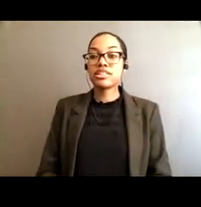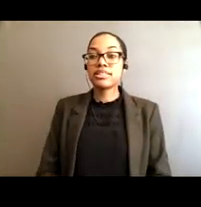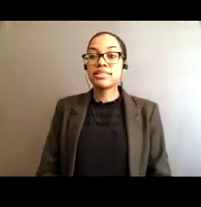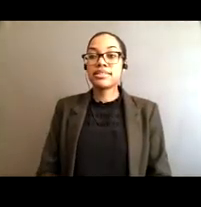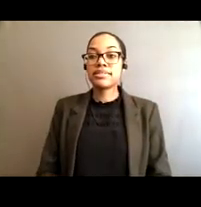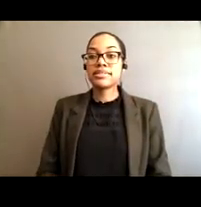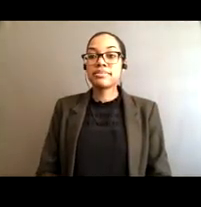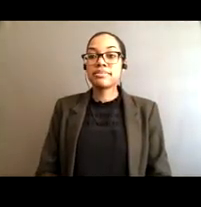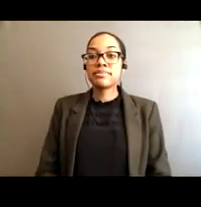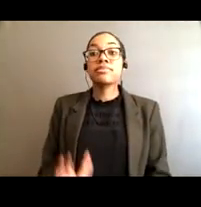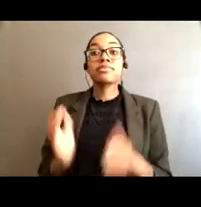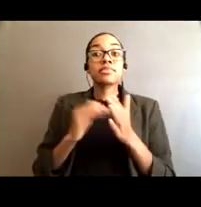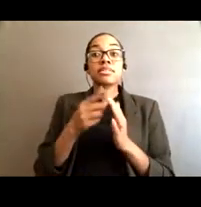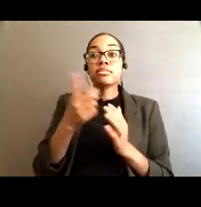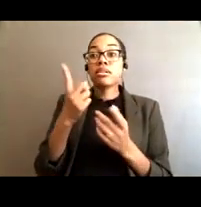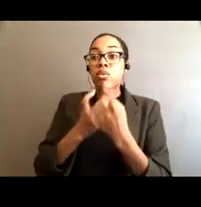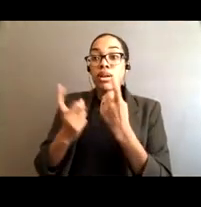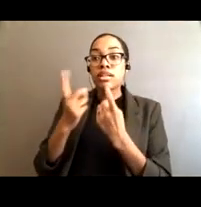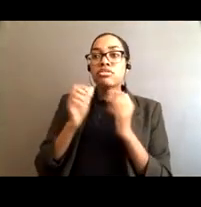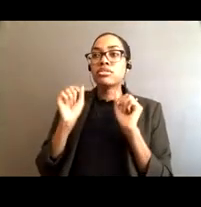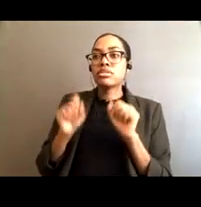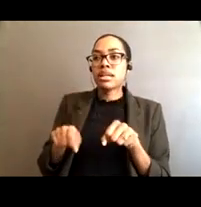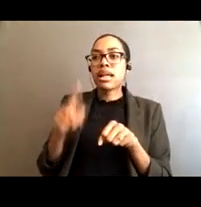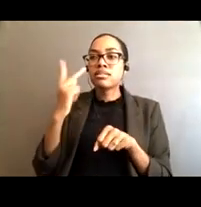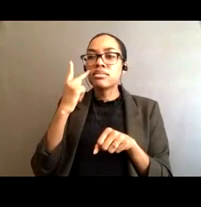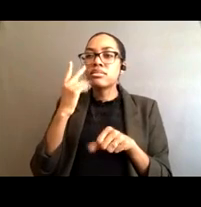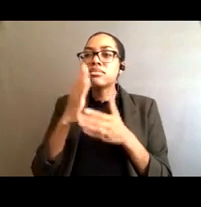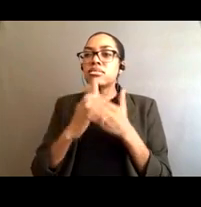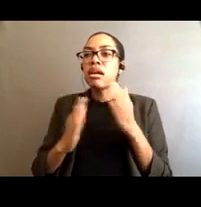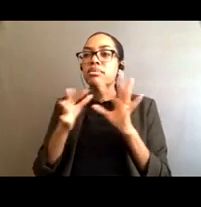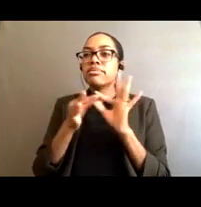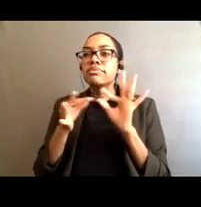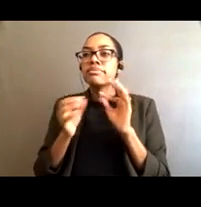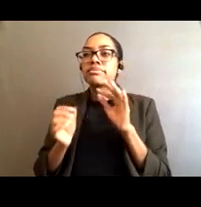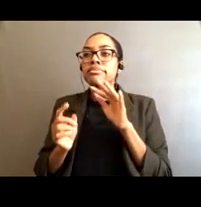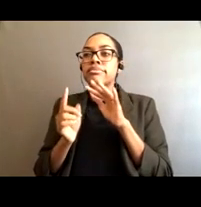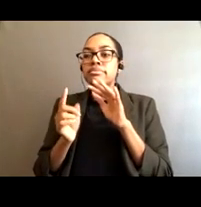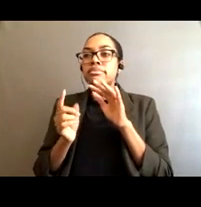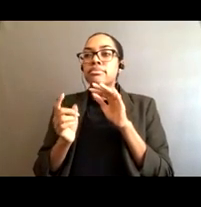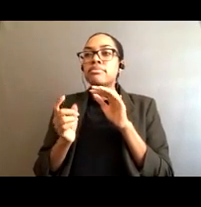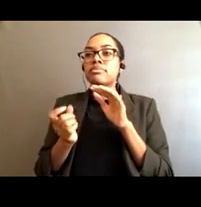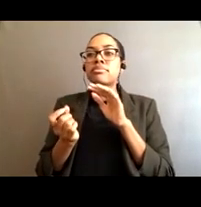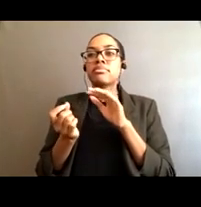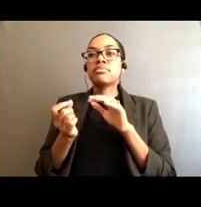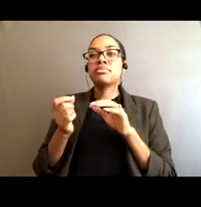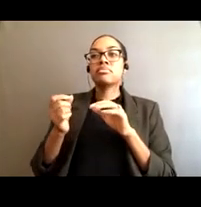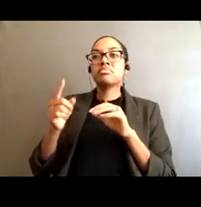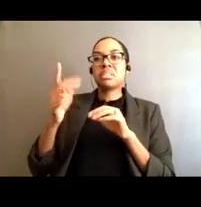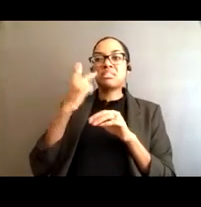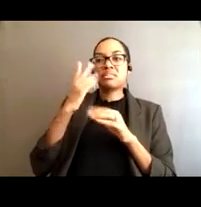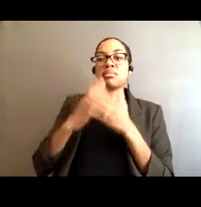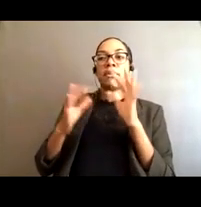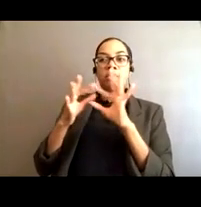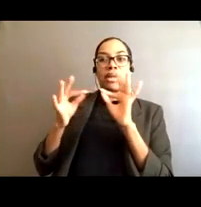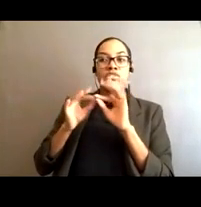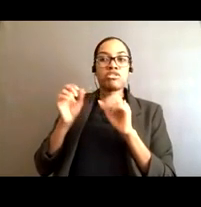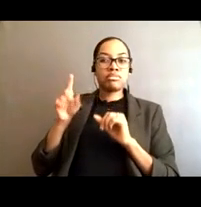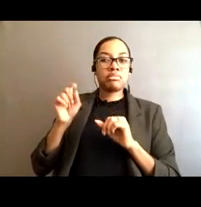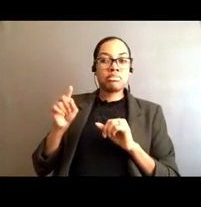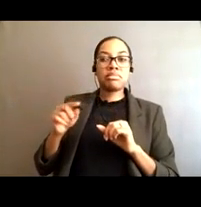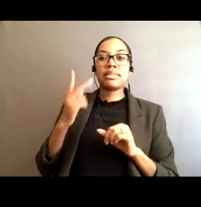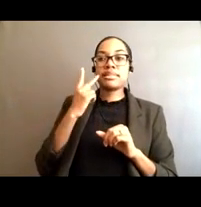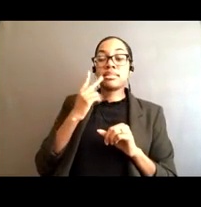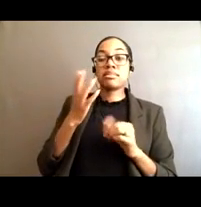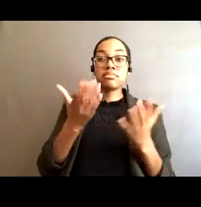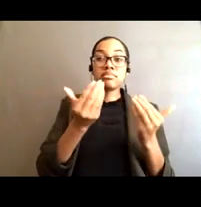So again, if you had any questions, I think we did see some questions start to come in But if you have any questions for us, feel free to chat them